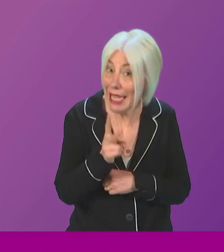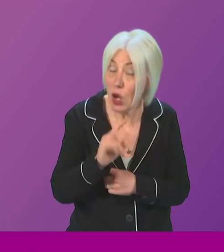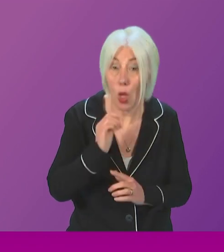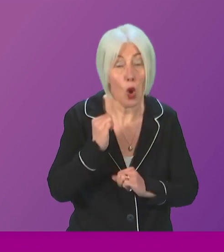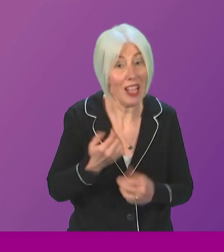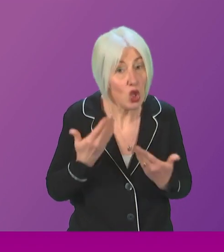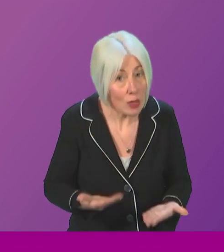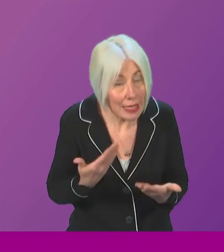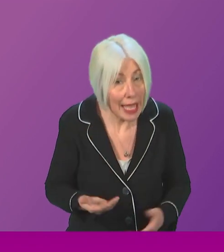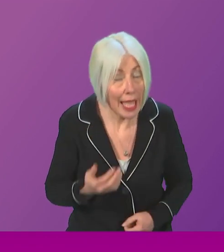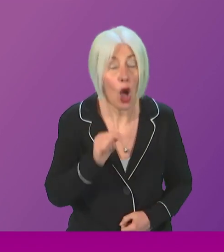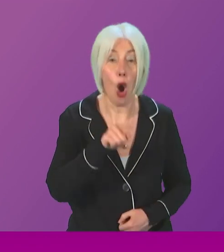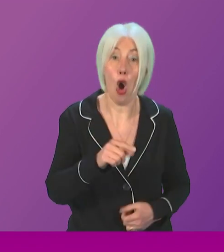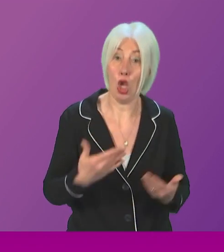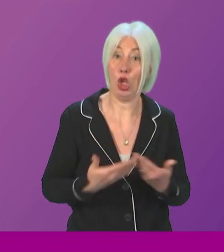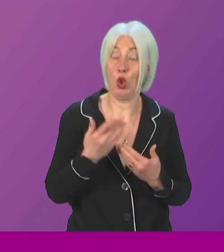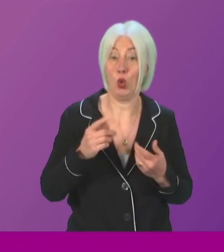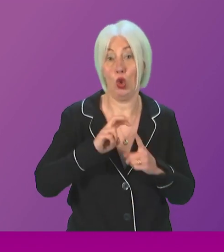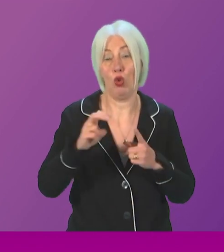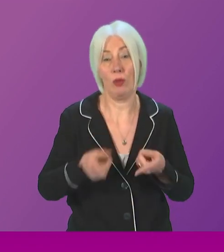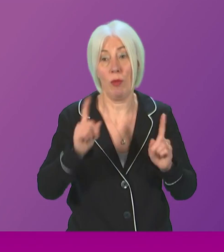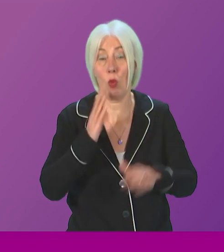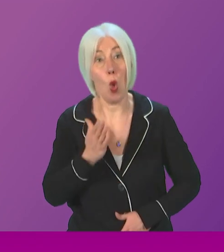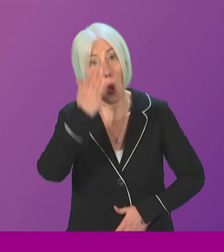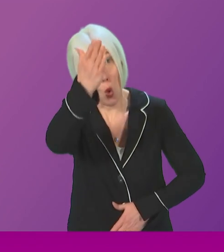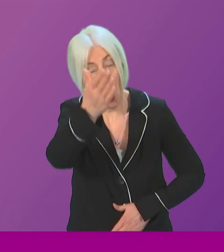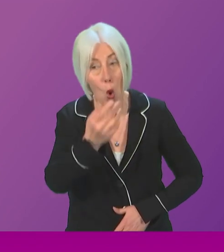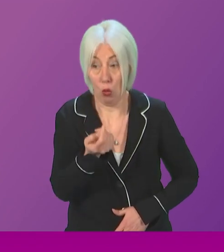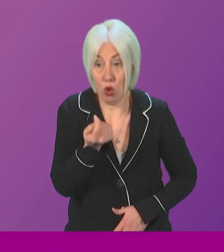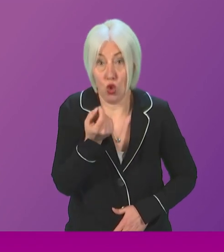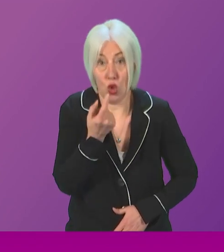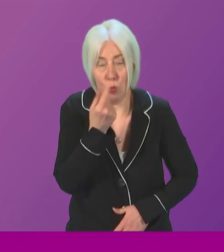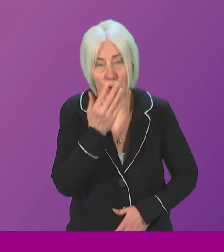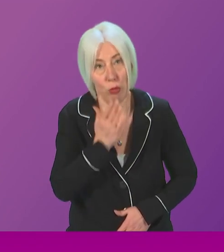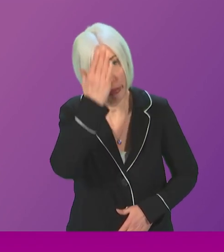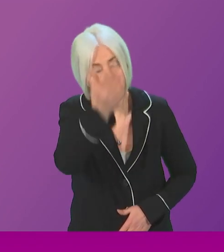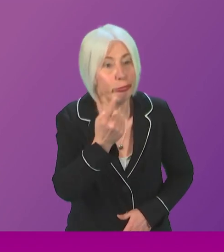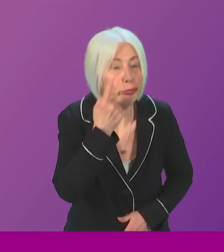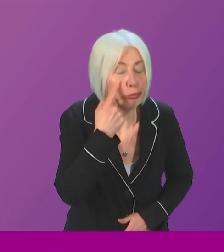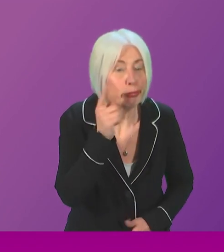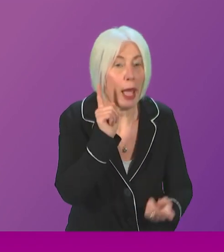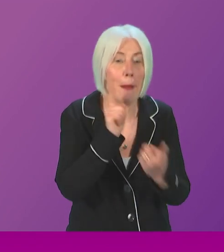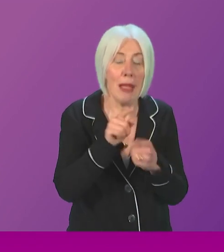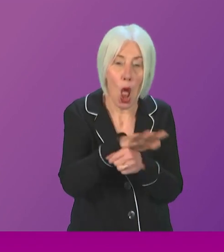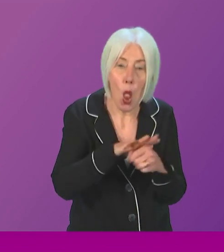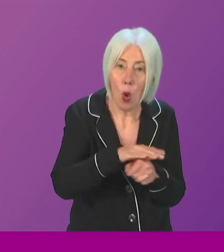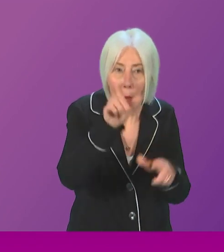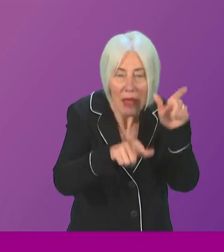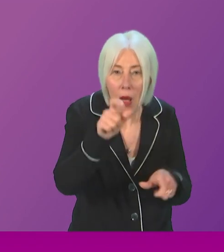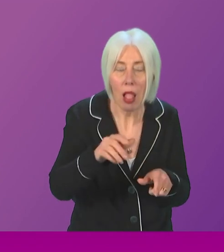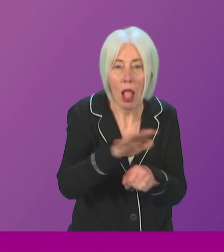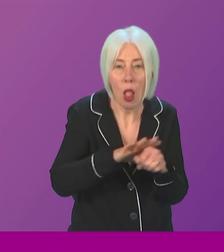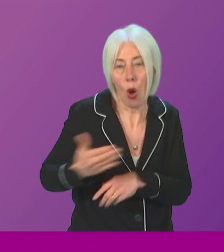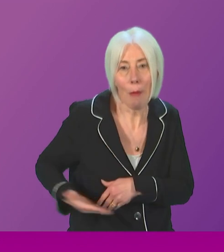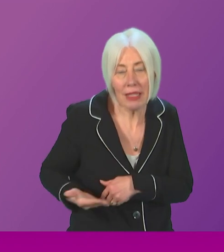either he or his new Transport Minister visiting the area at the earliest opportunity to meet with local residents and businesses? First